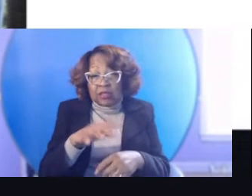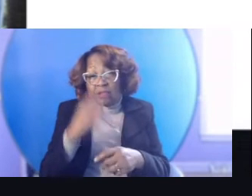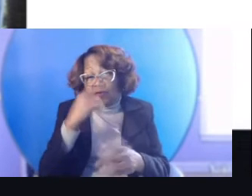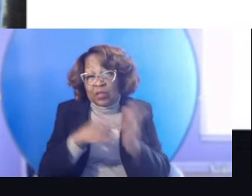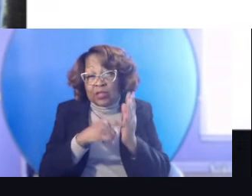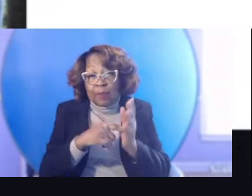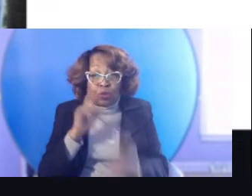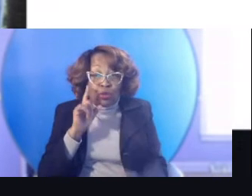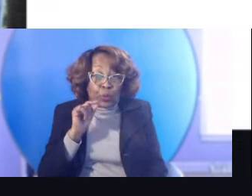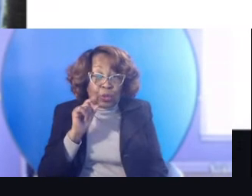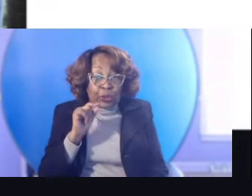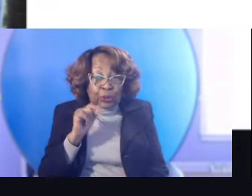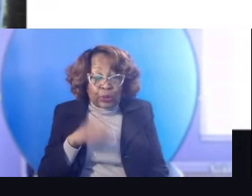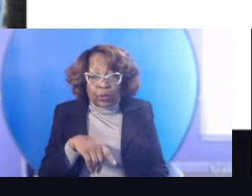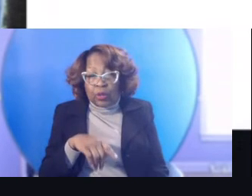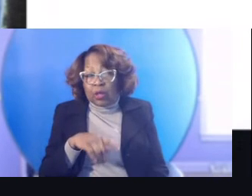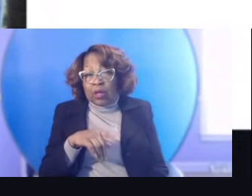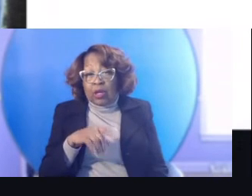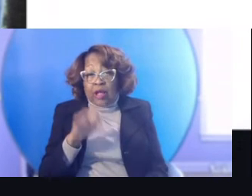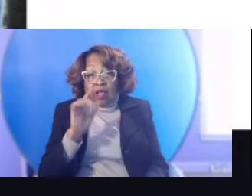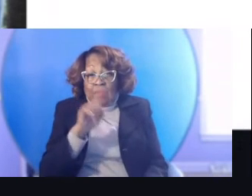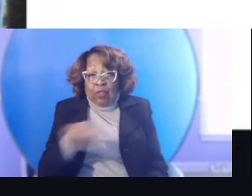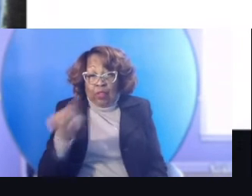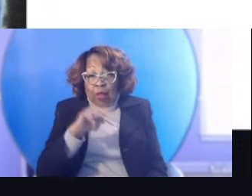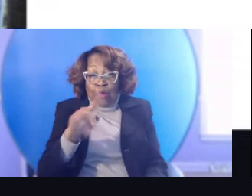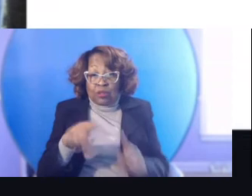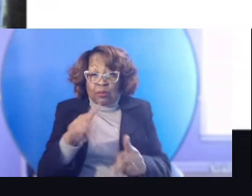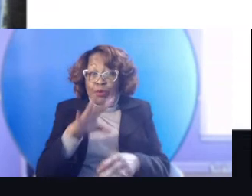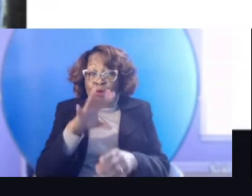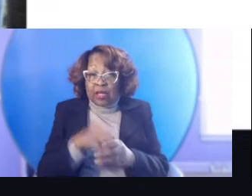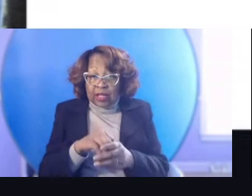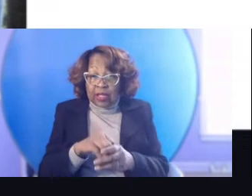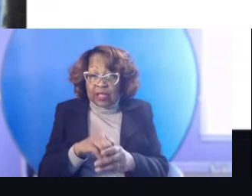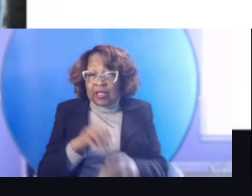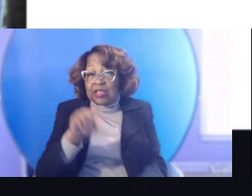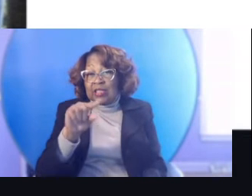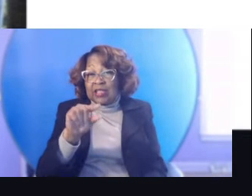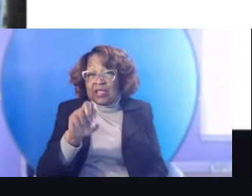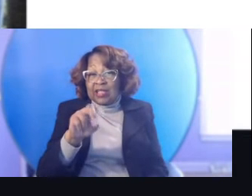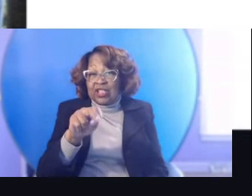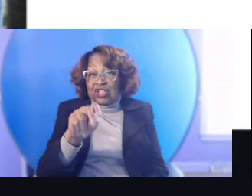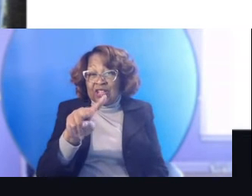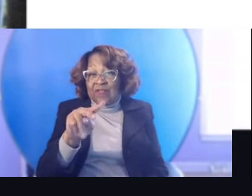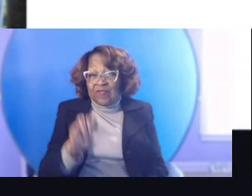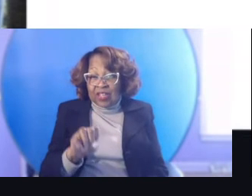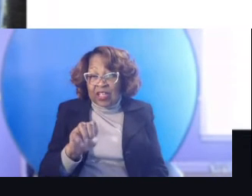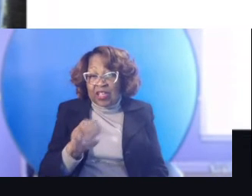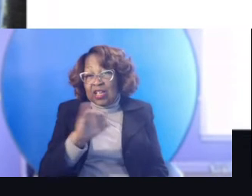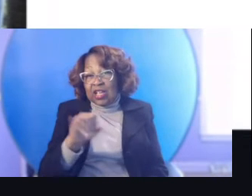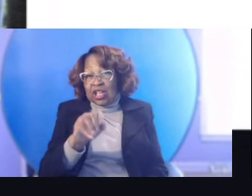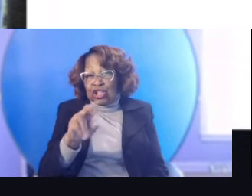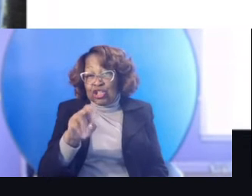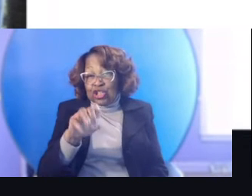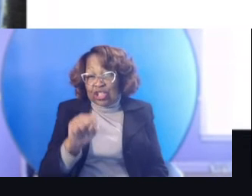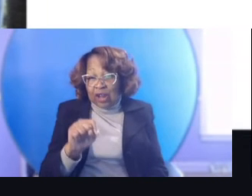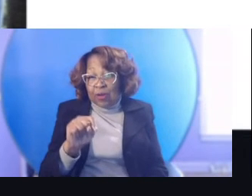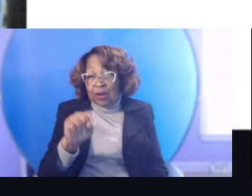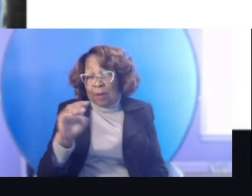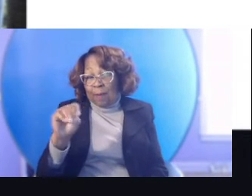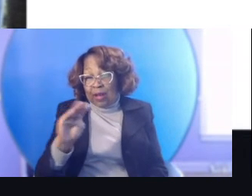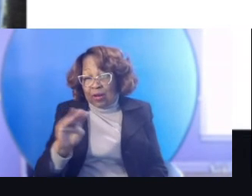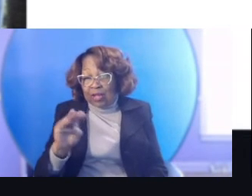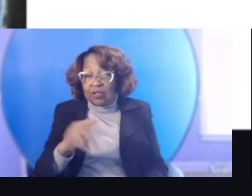Um, and, and those people include, uh, Genevieve and, and Jared Padalecki, uh, from